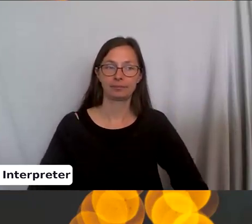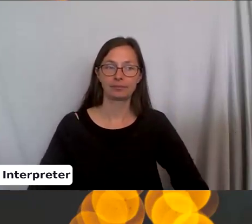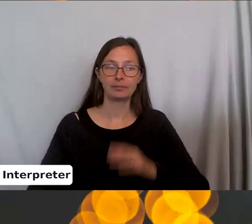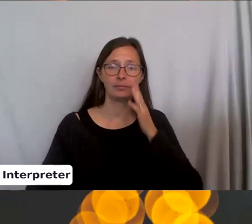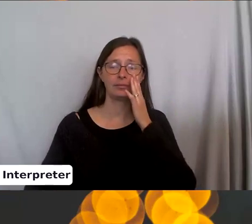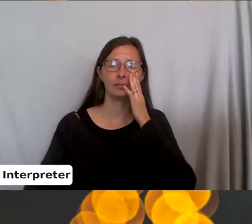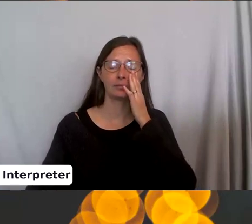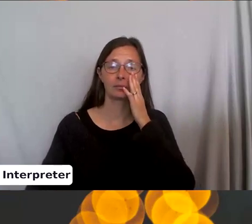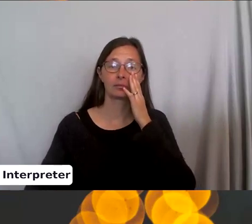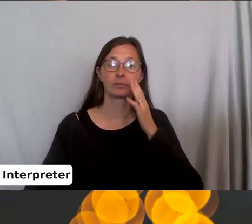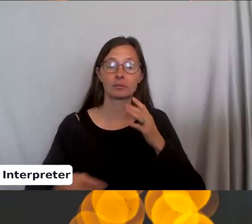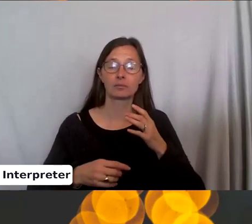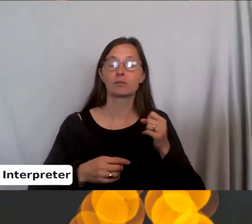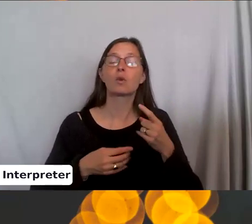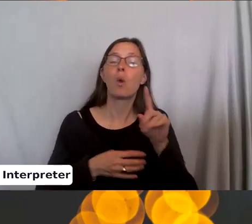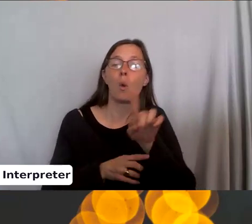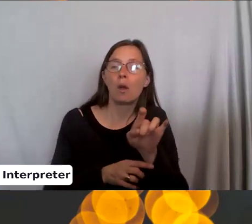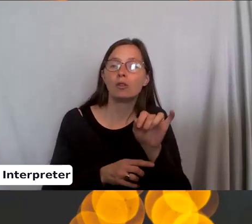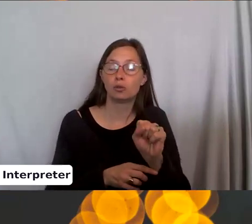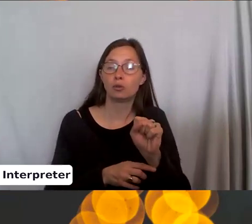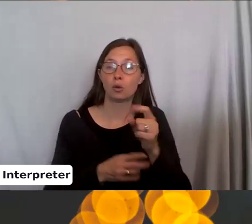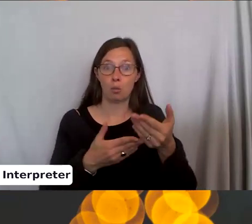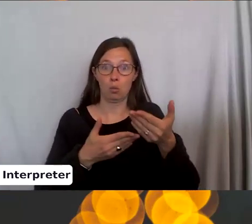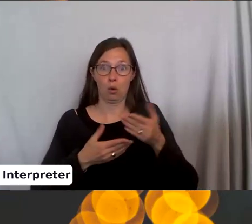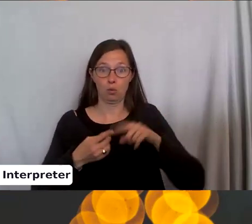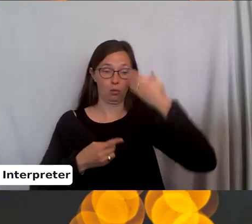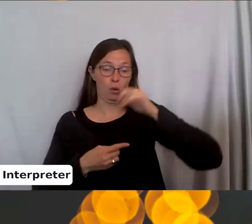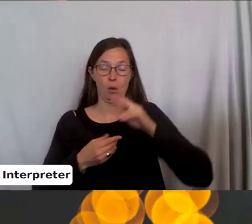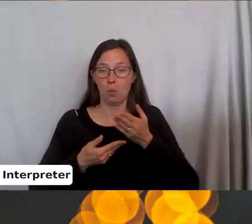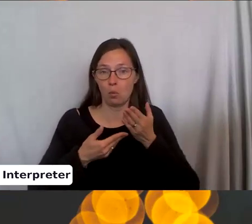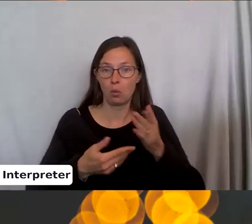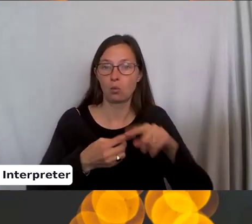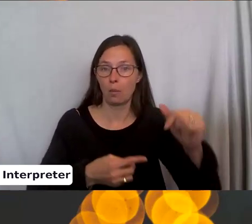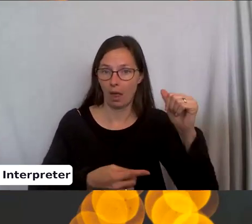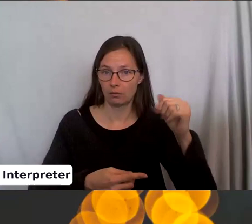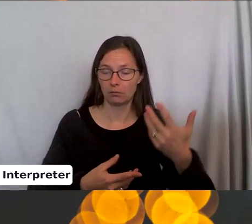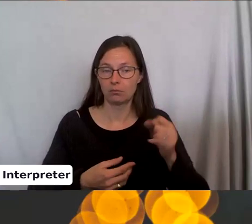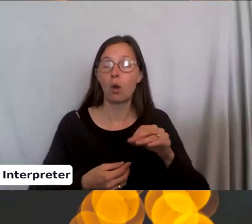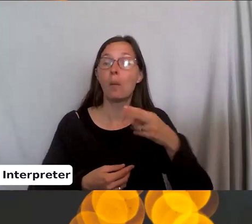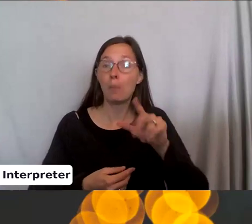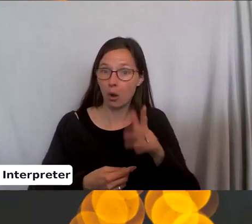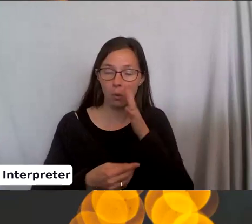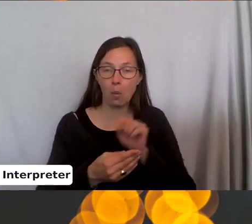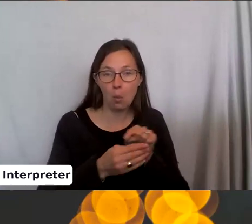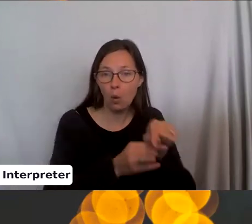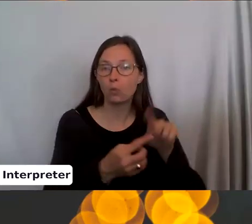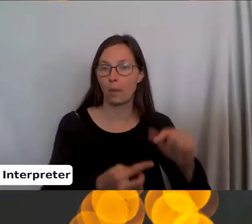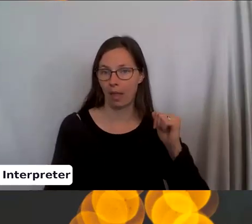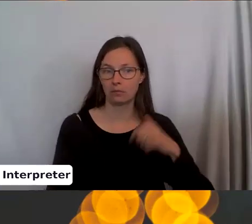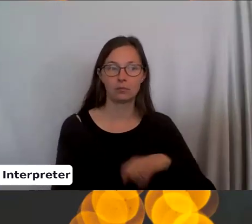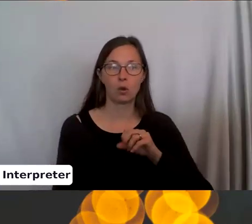are you bringing the loop to the front or bringing it to the back? Purling, you're bringing it to the back. So right to left,